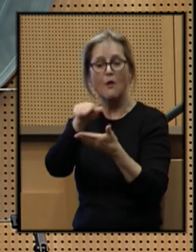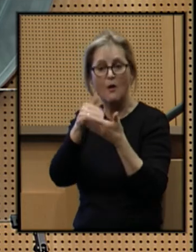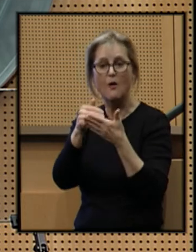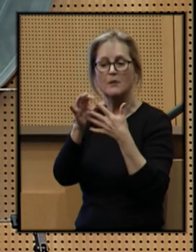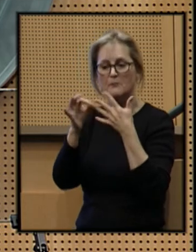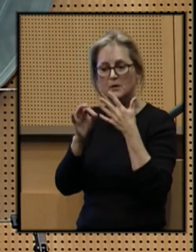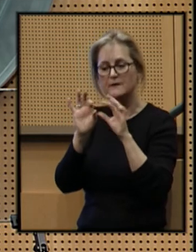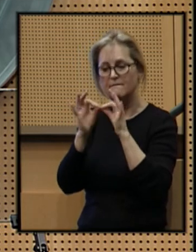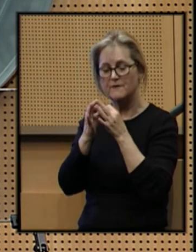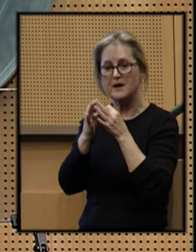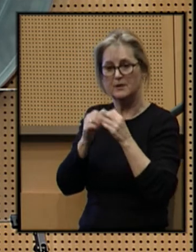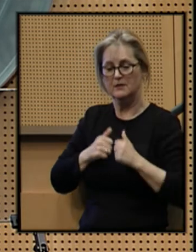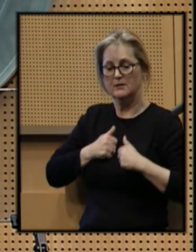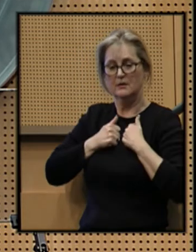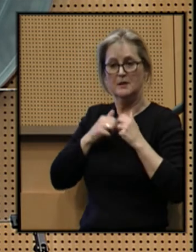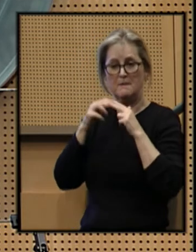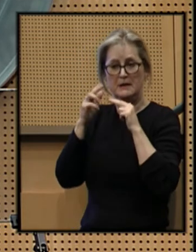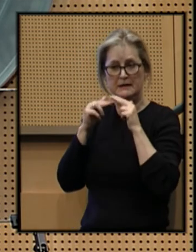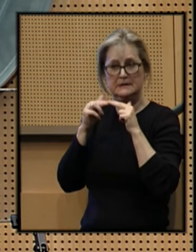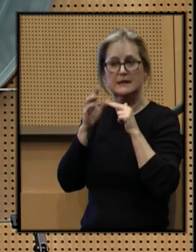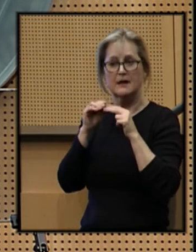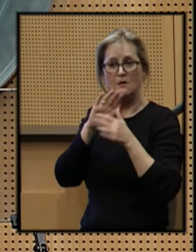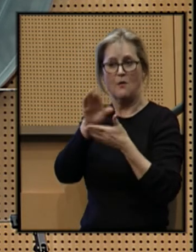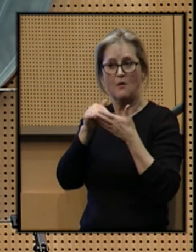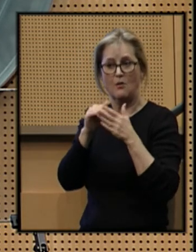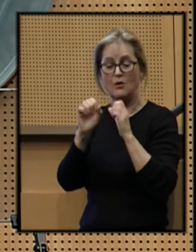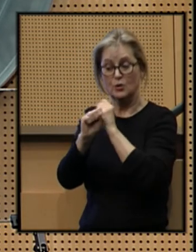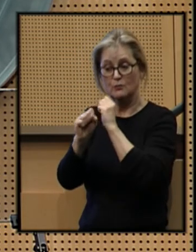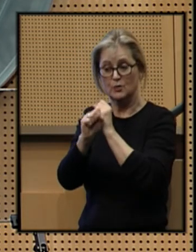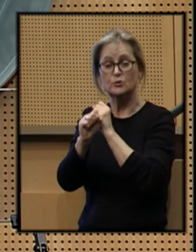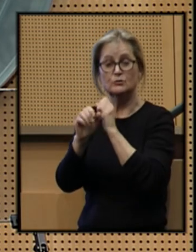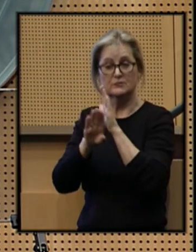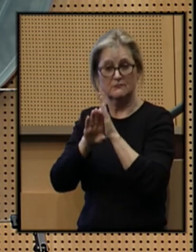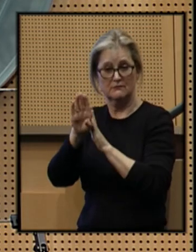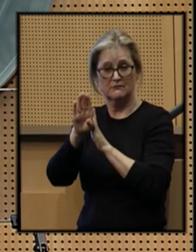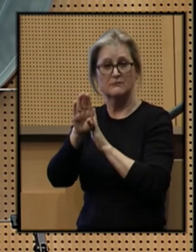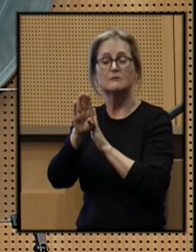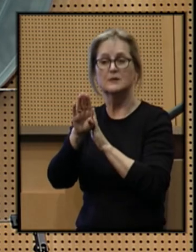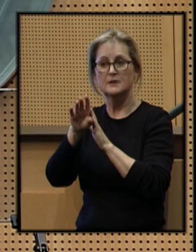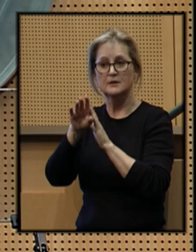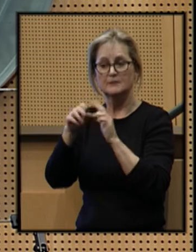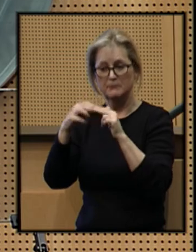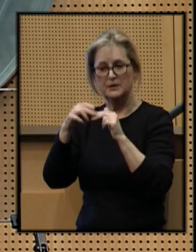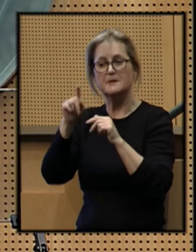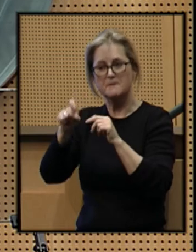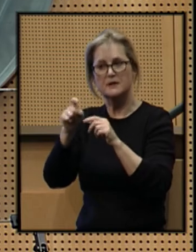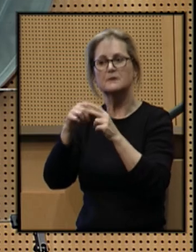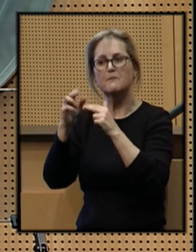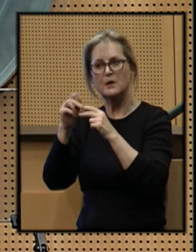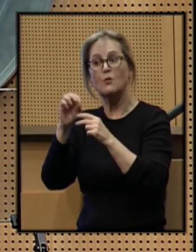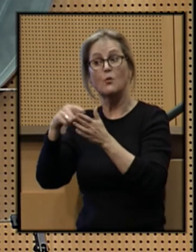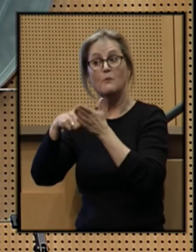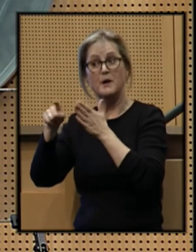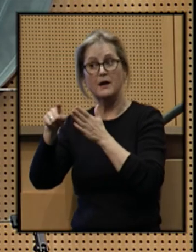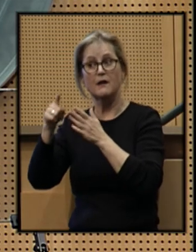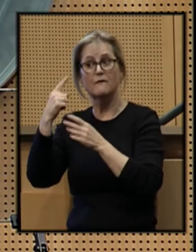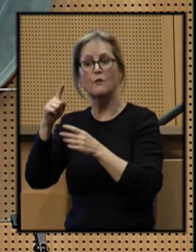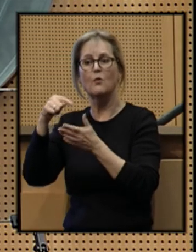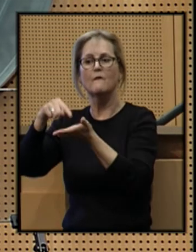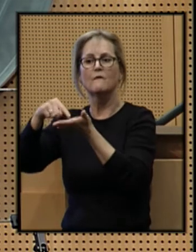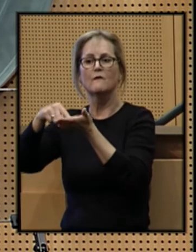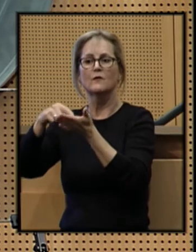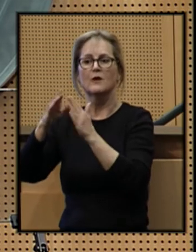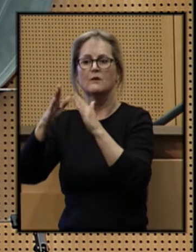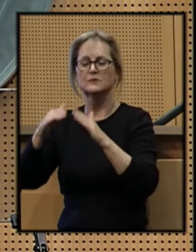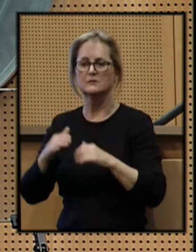multifamily residential buildings and all commercial development must build or pay for affordable